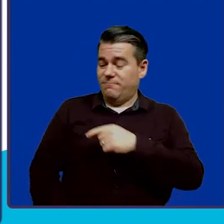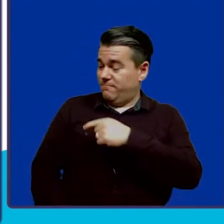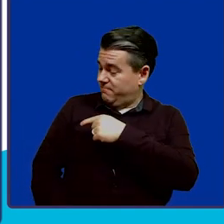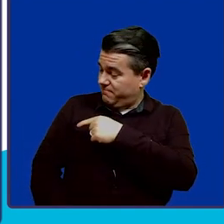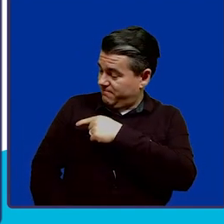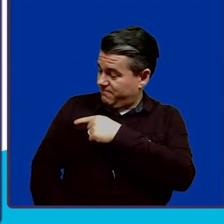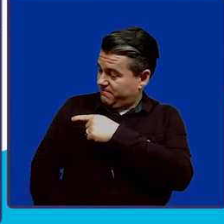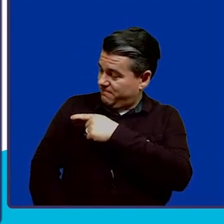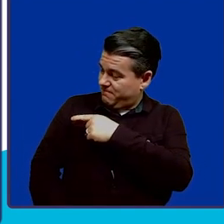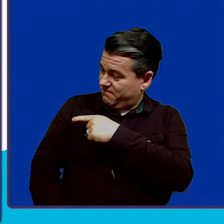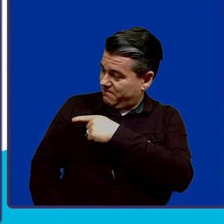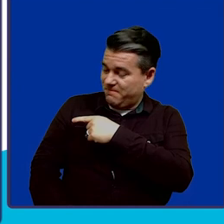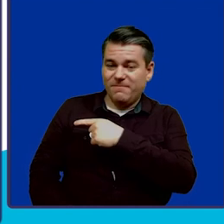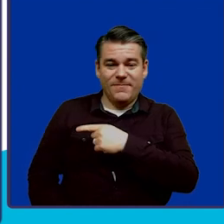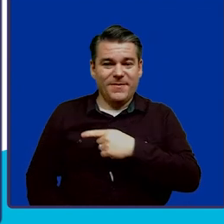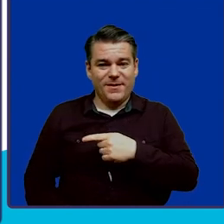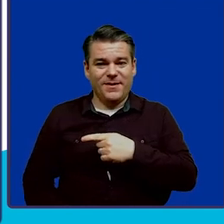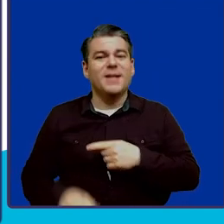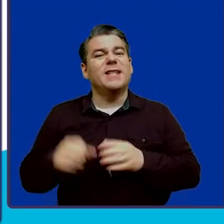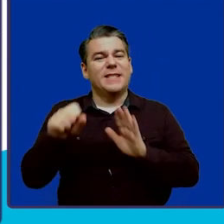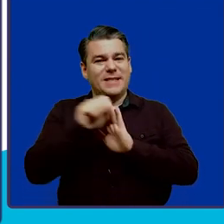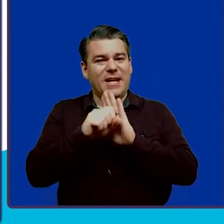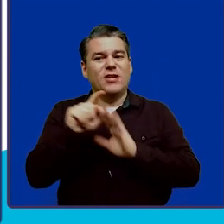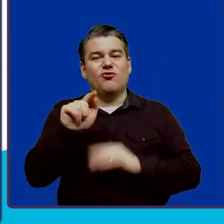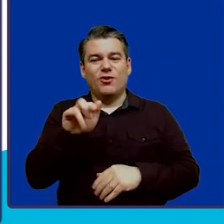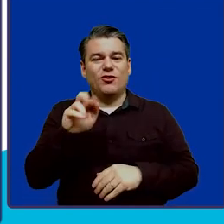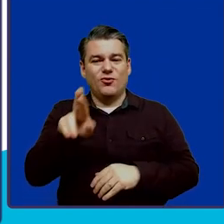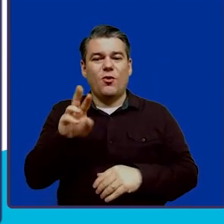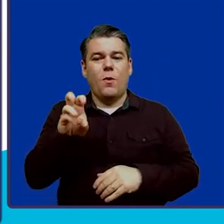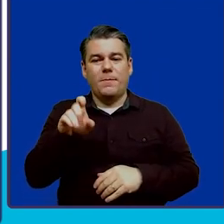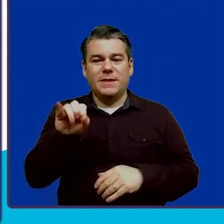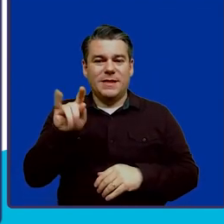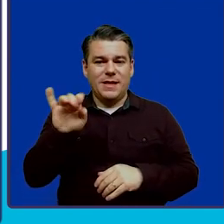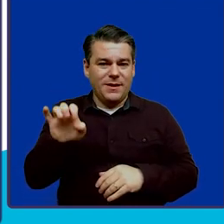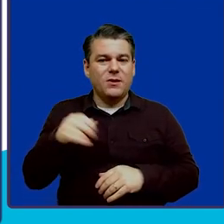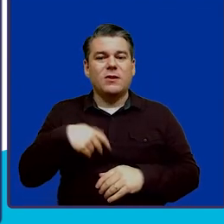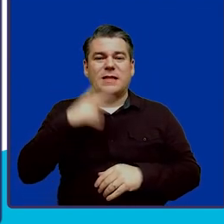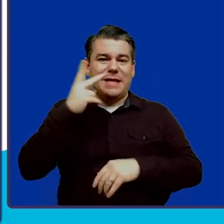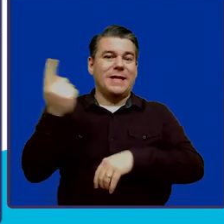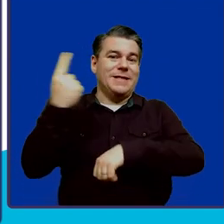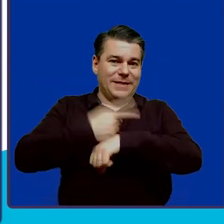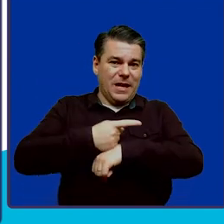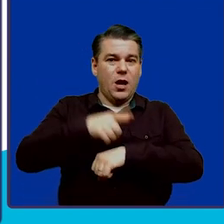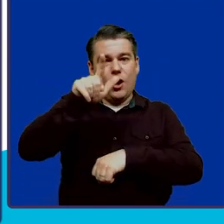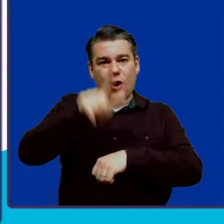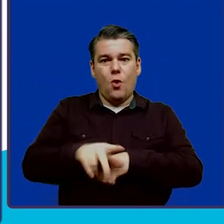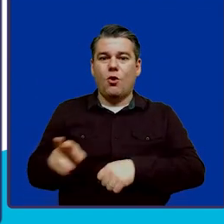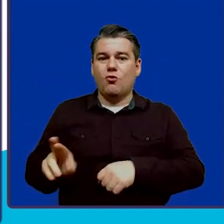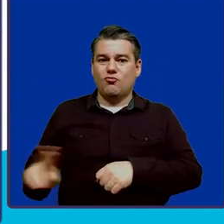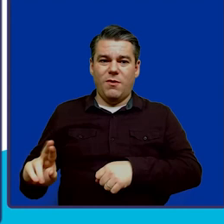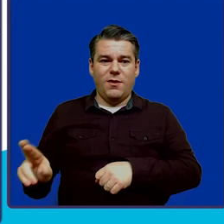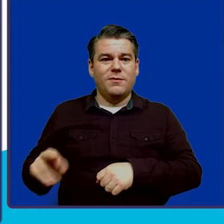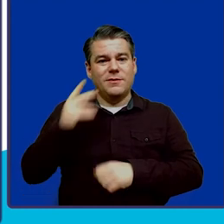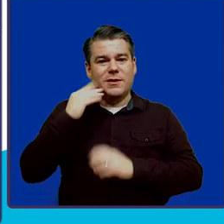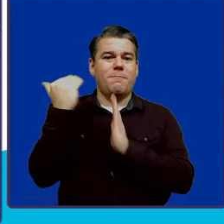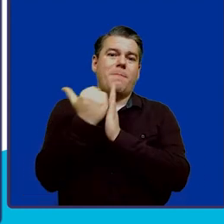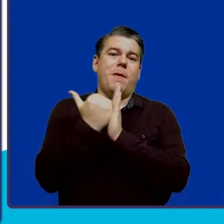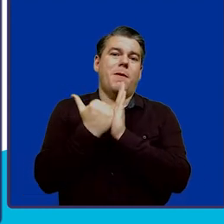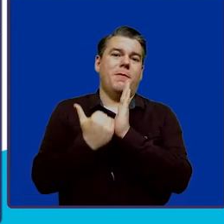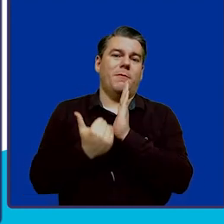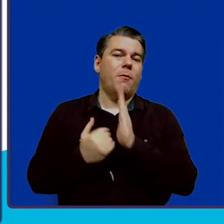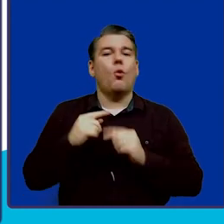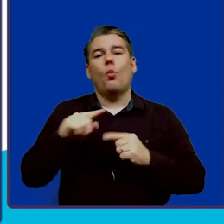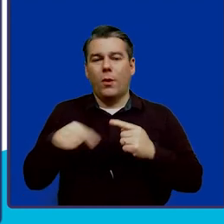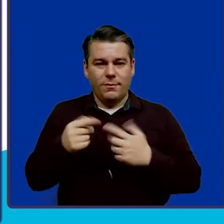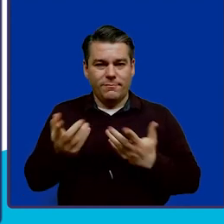page that's located at the State Treasurer's website. You see the dates in the lower right-hand column. We